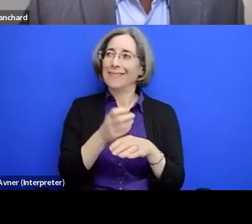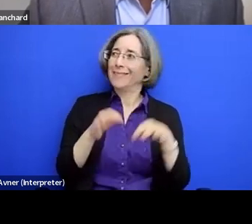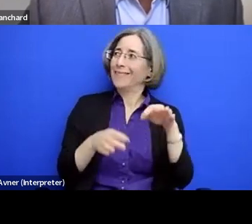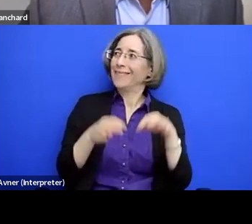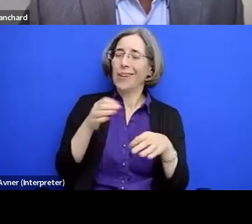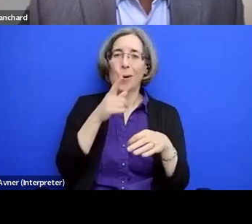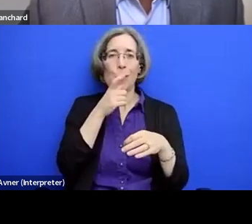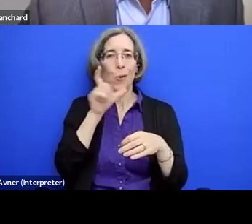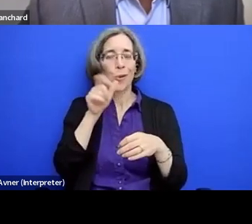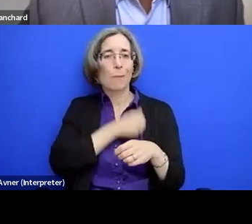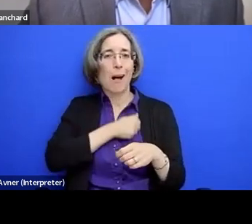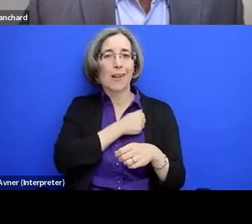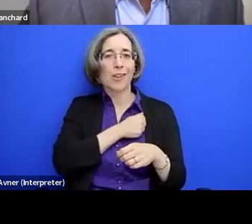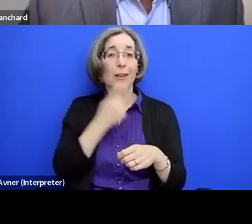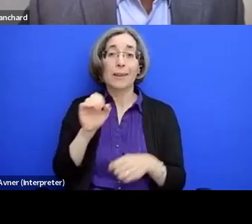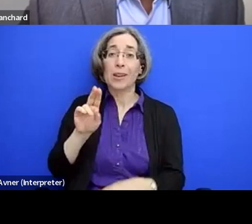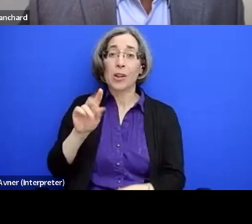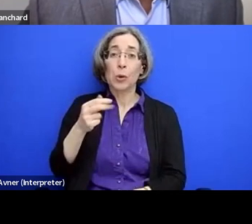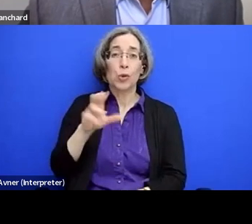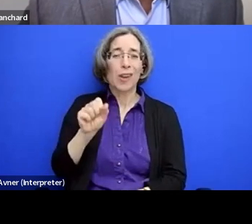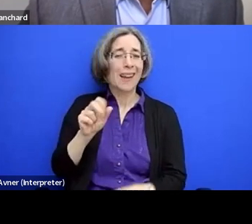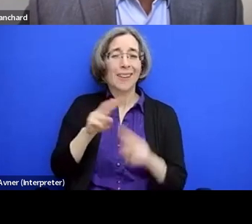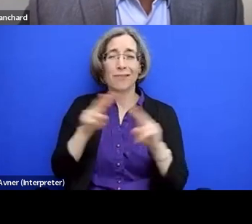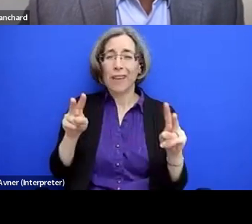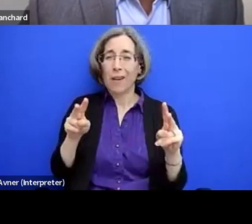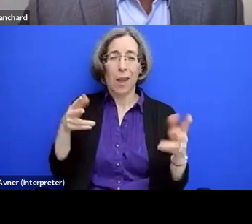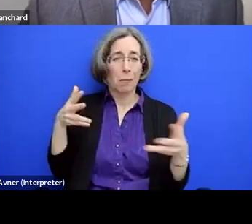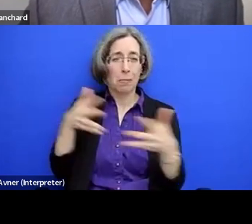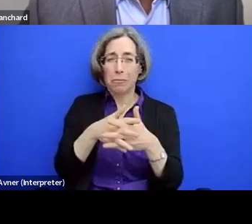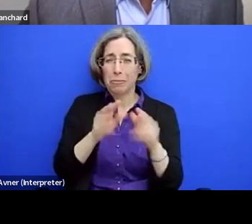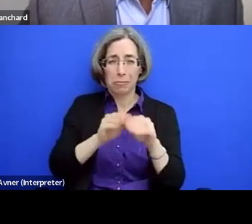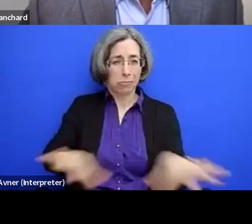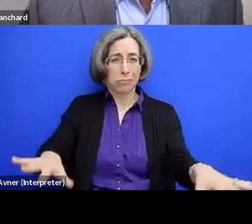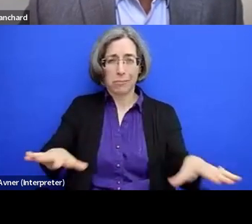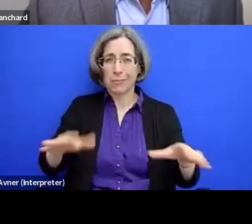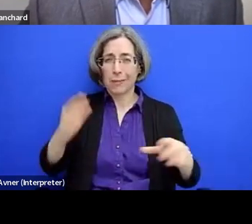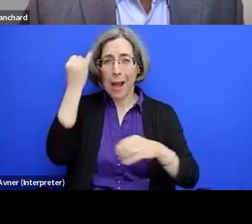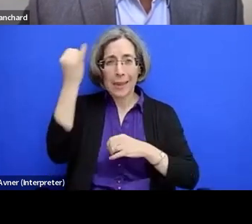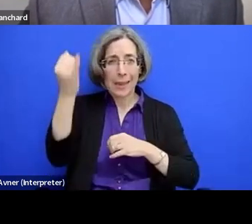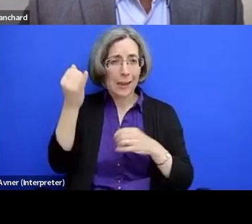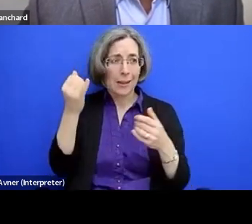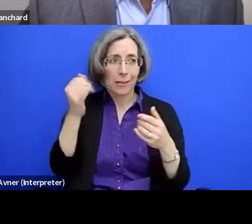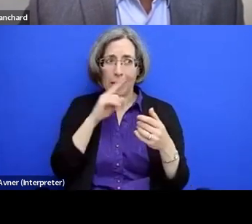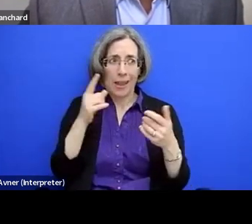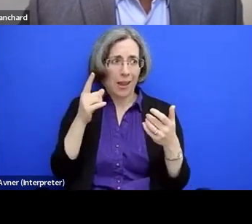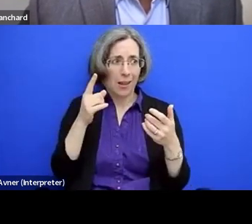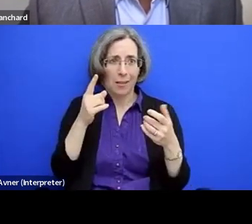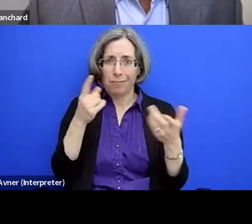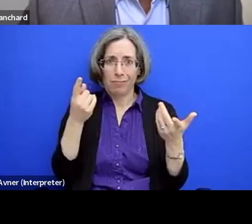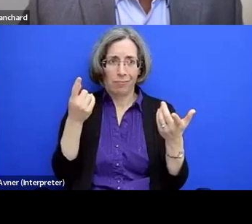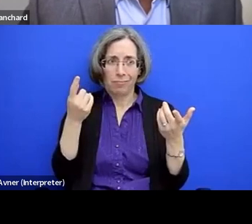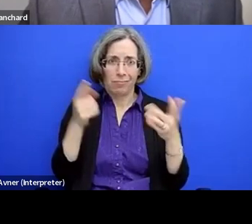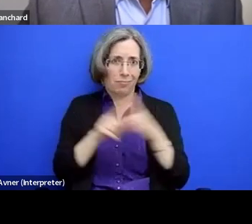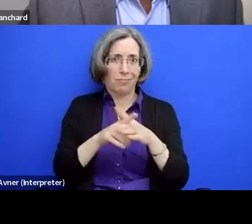ideology that suffused through all different kinds of, um, classes and parts of, of society. Um, I know